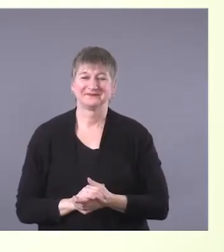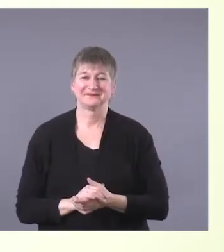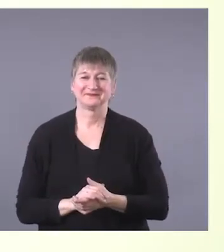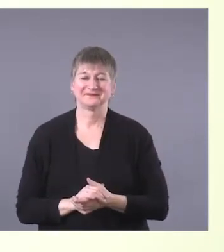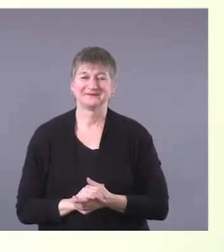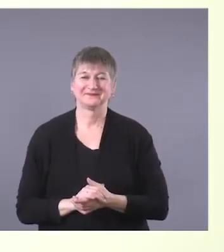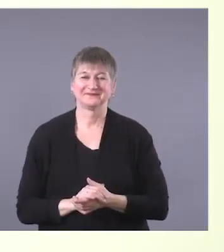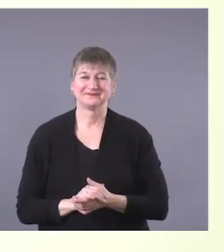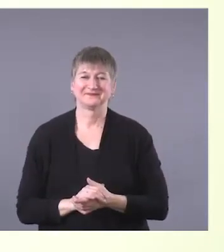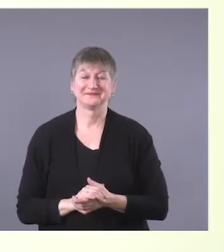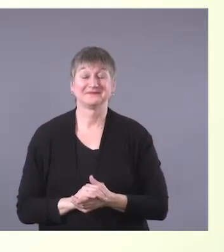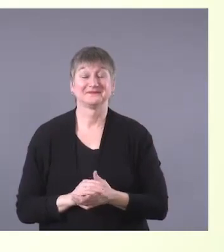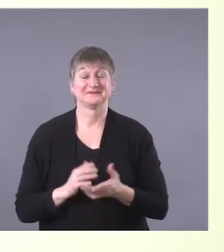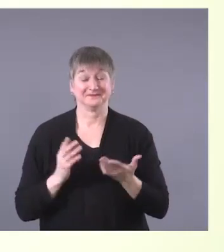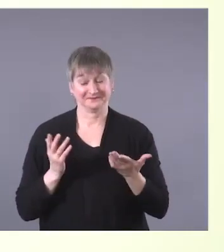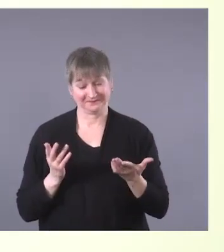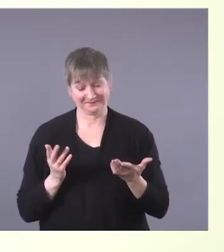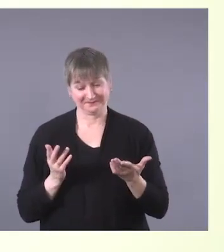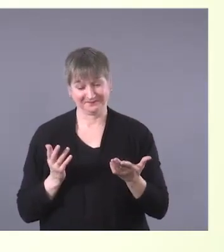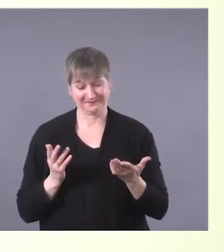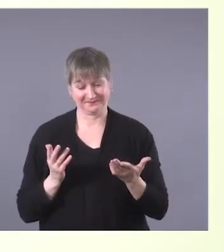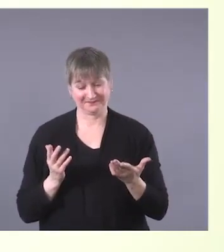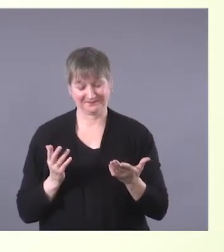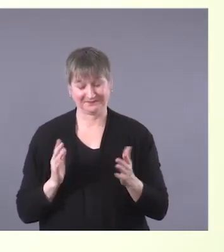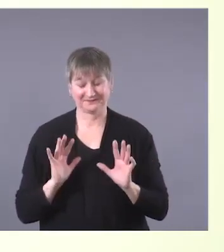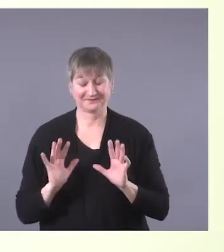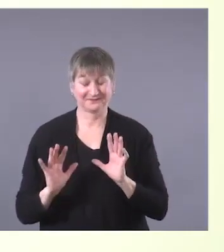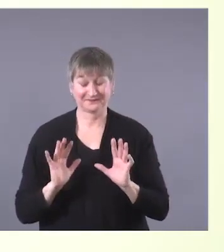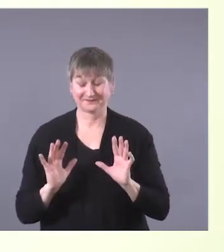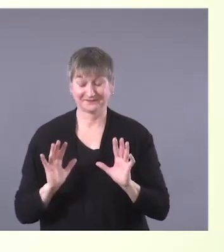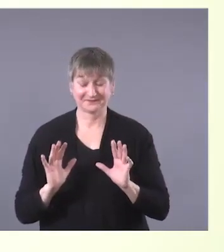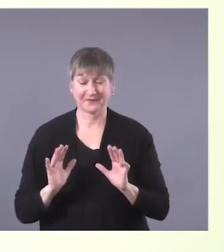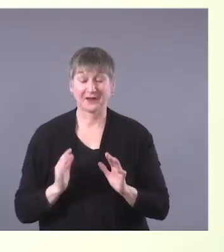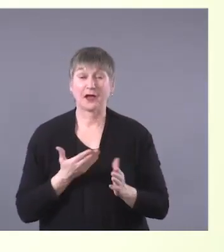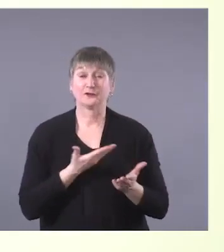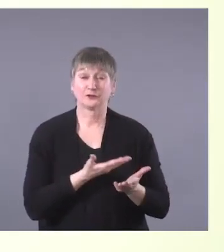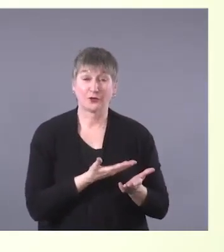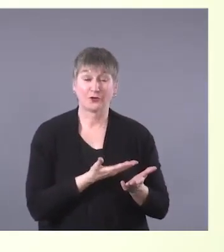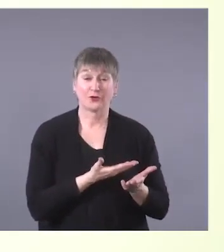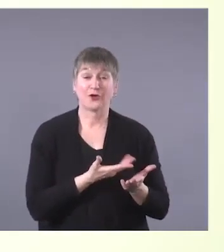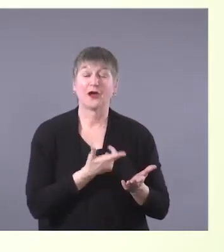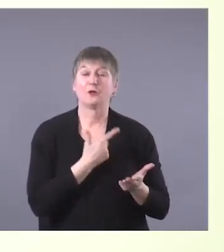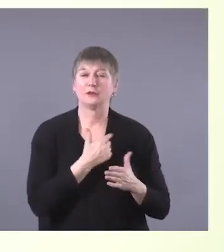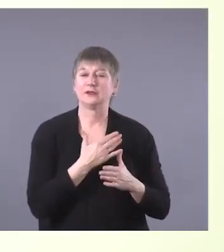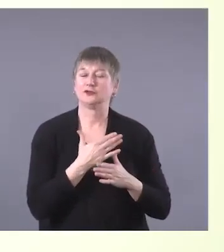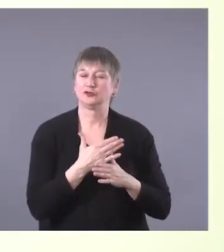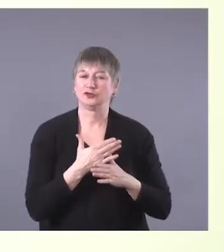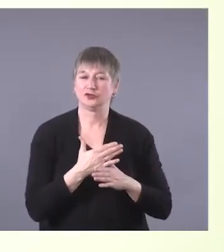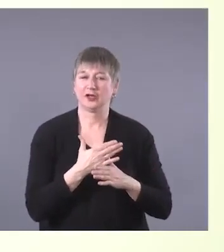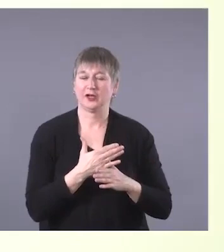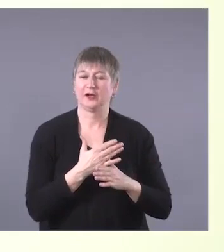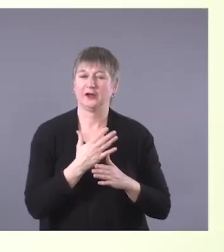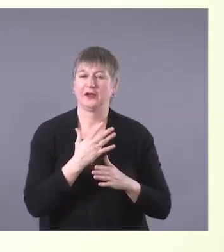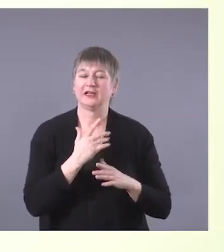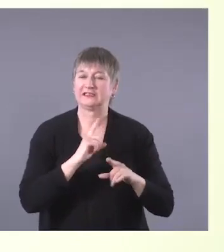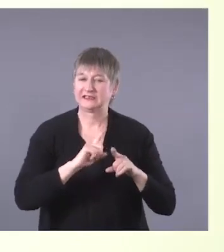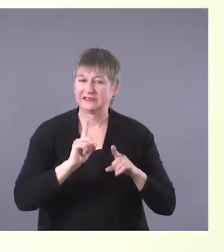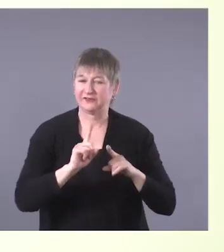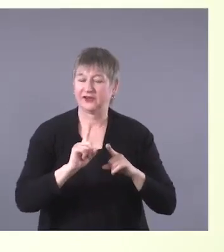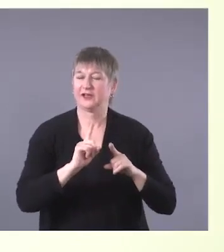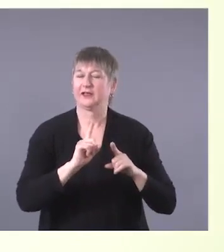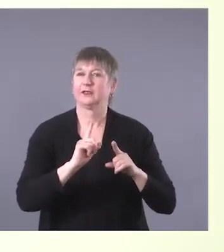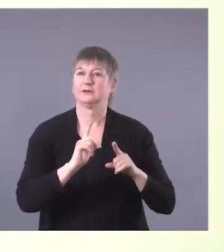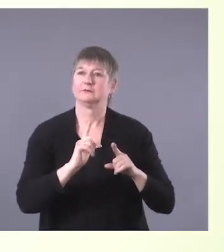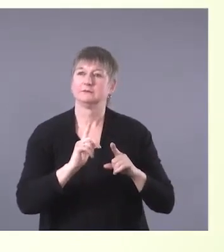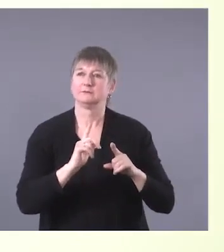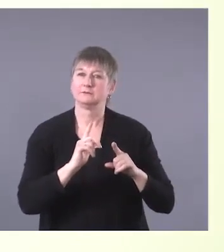First of all, Crystal is going to share the very valuable information of how to talk about Indigenous